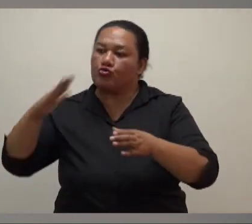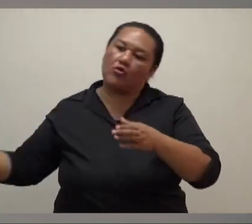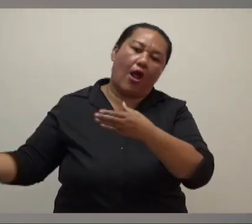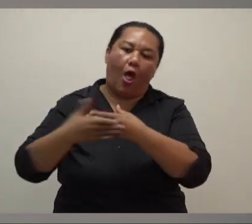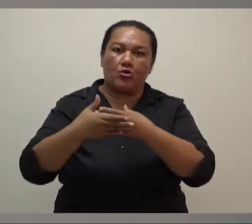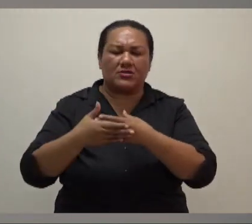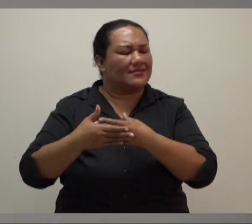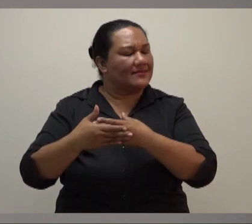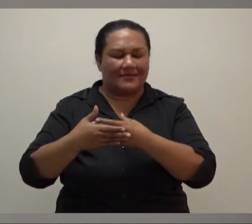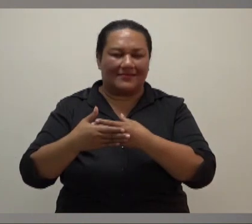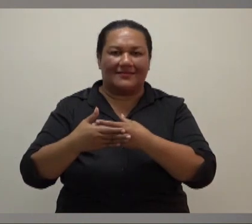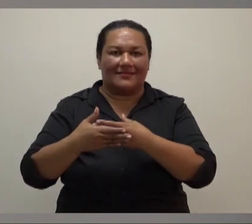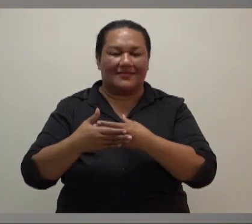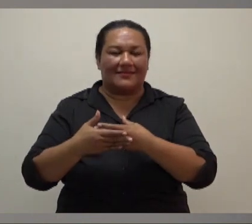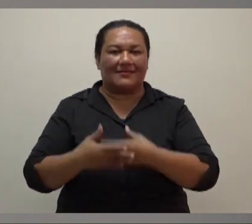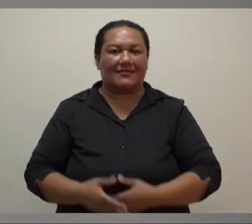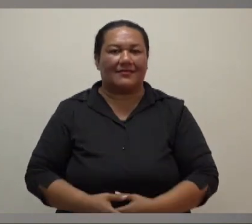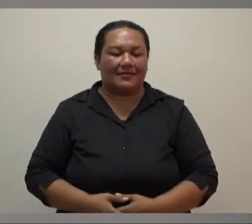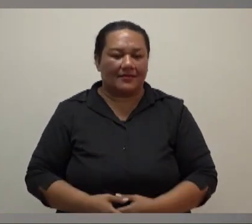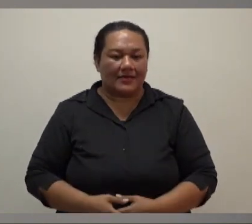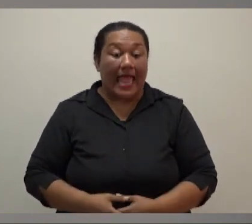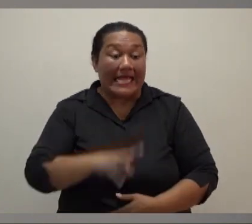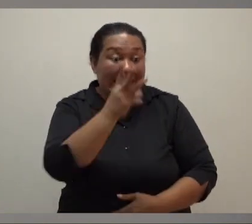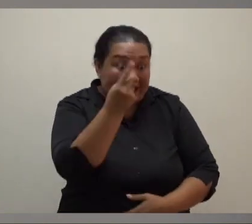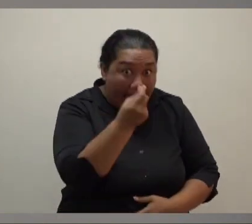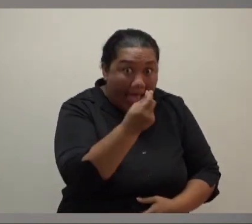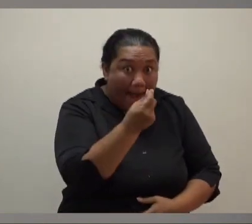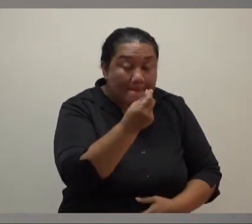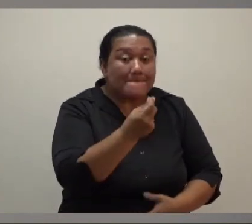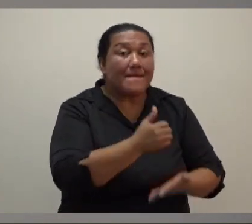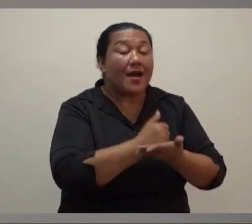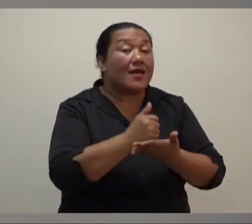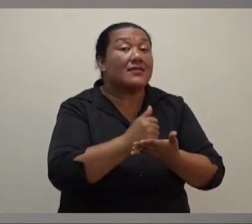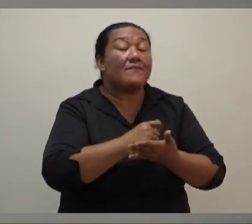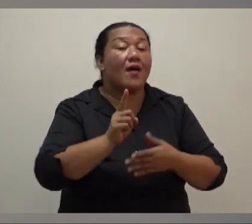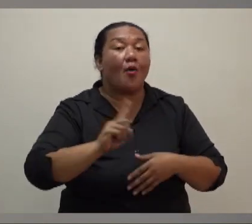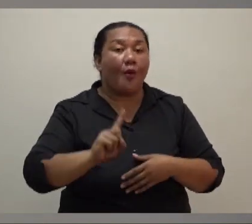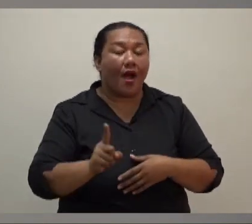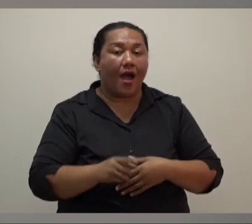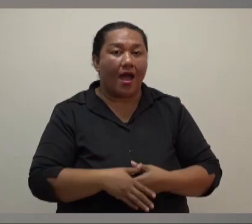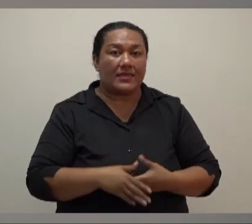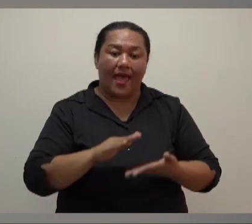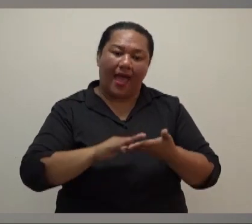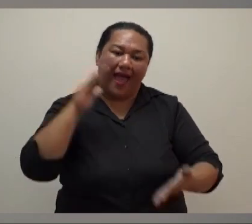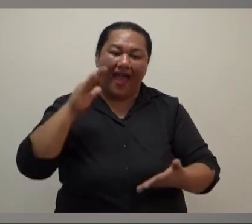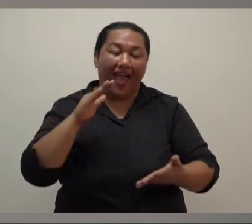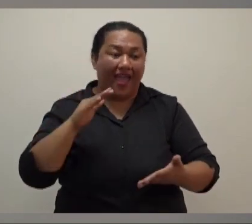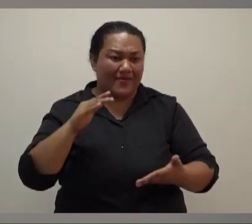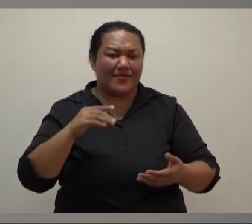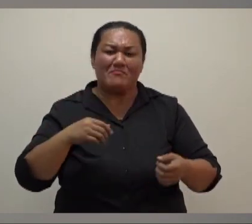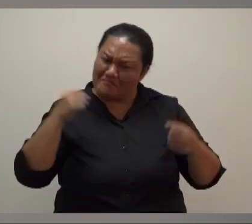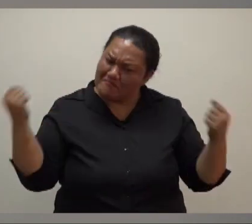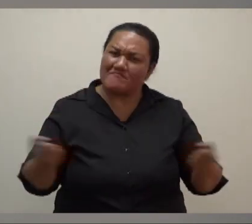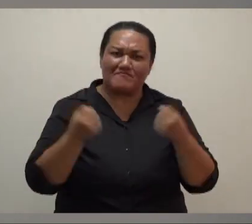have been some cases where people may have tested positive. Some of the numbers that have been highlighted in fact have been inflated. So the fact of the matter is